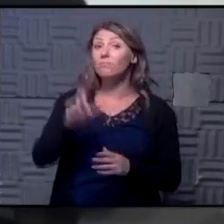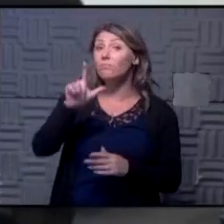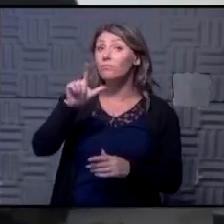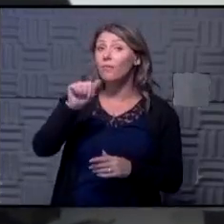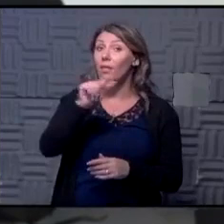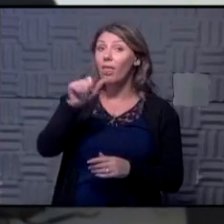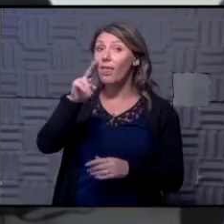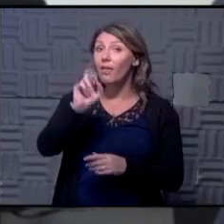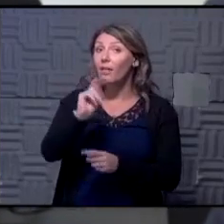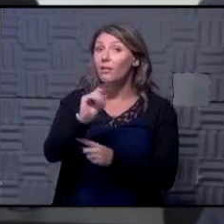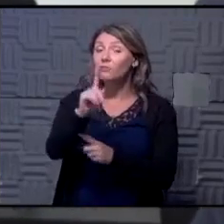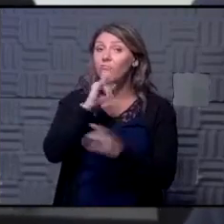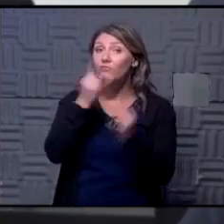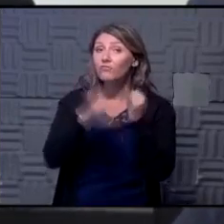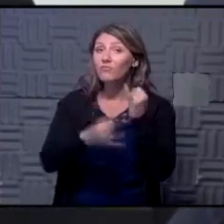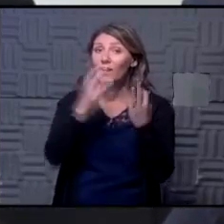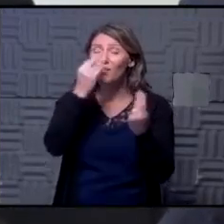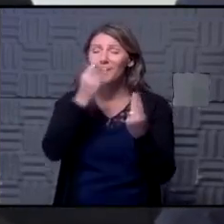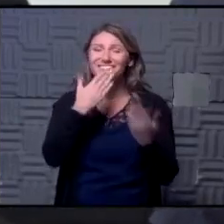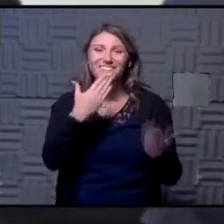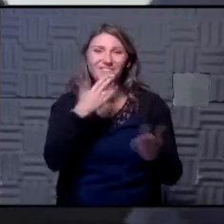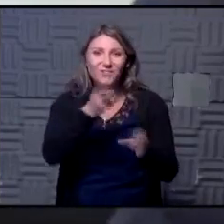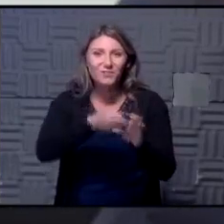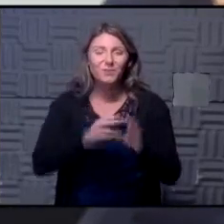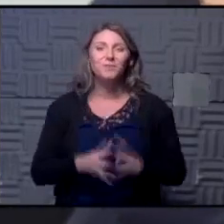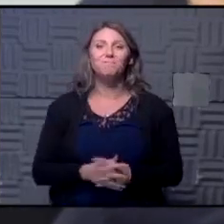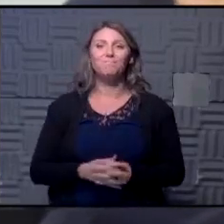your final thoughts this morning thank you for being with us by the way